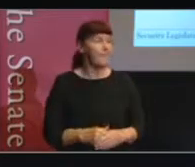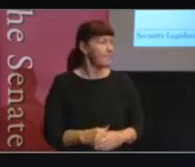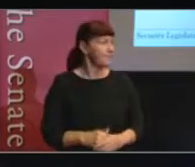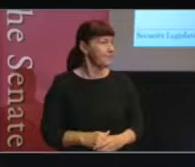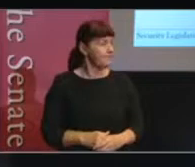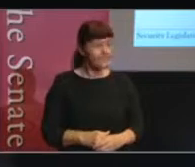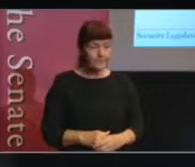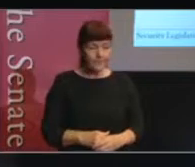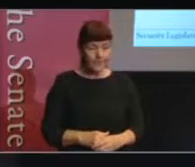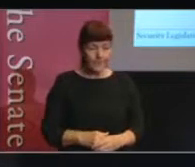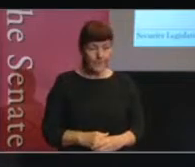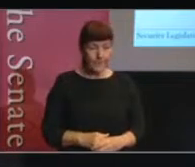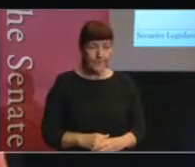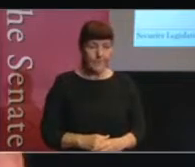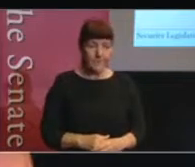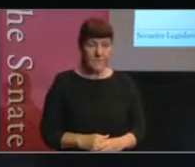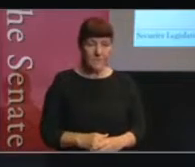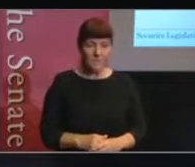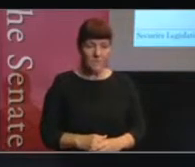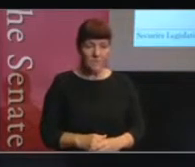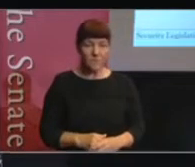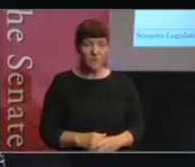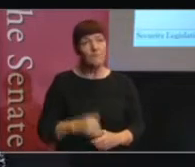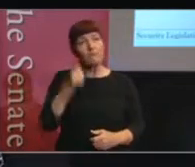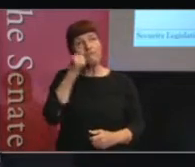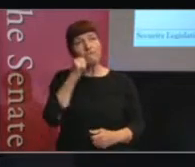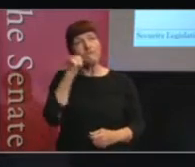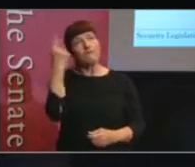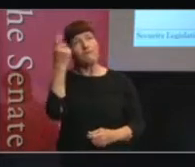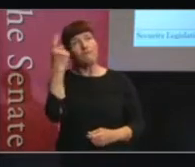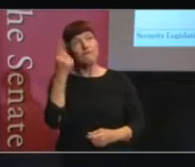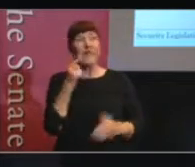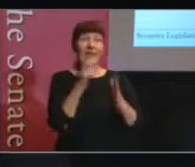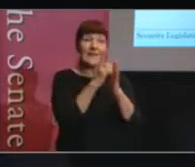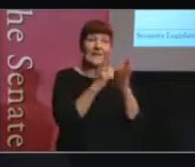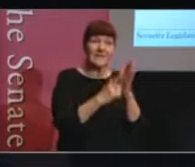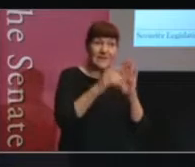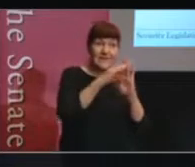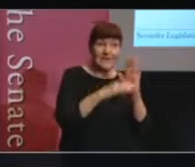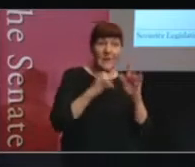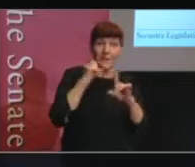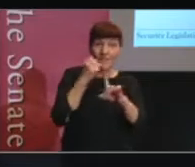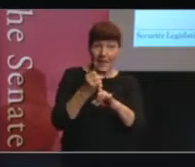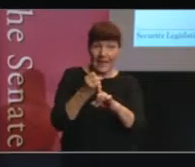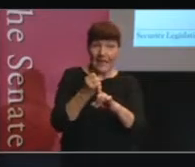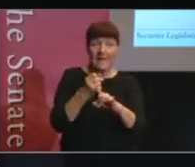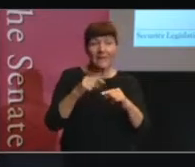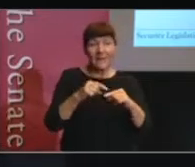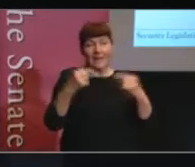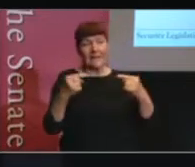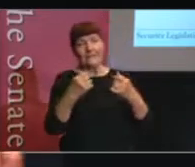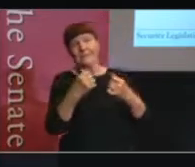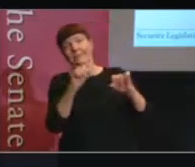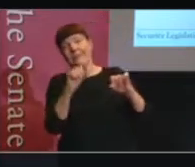If we're thinking about legislative impact, the counter-terrorism case study is really interesting to me.